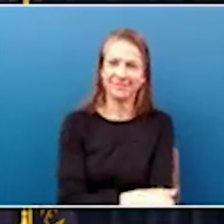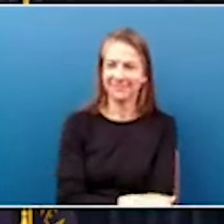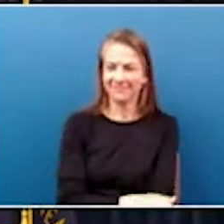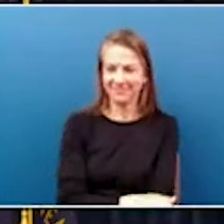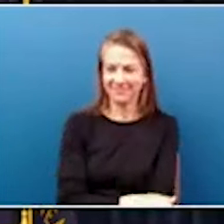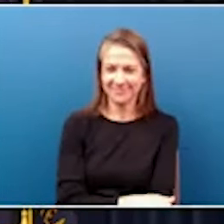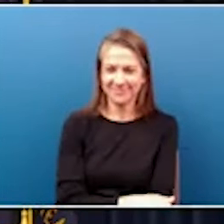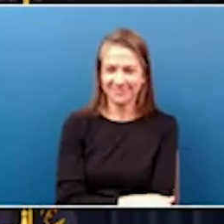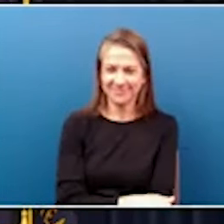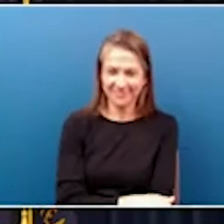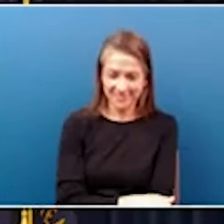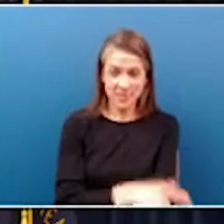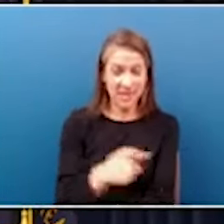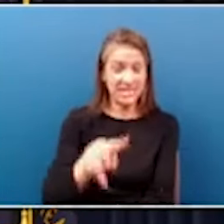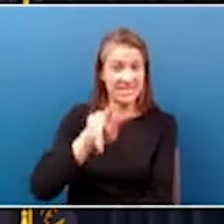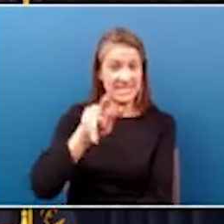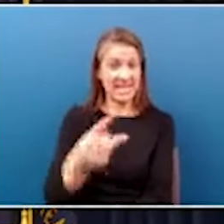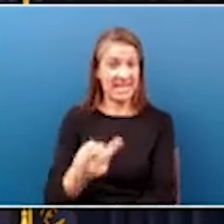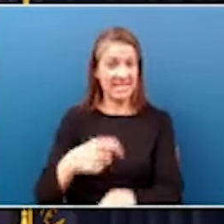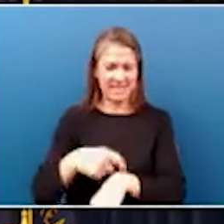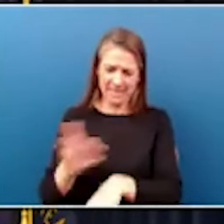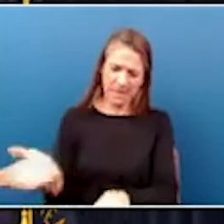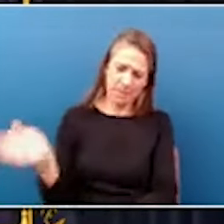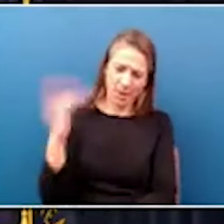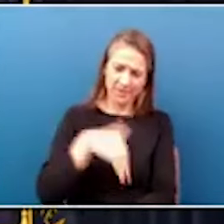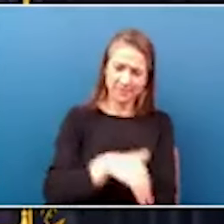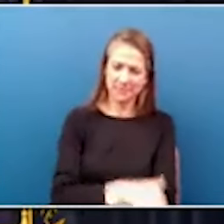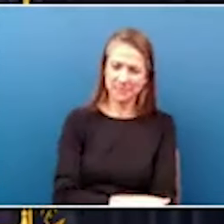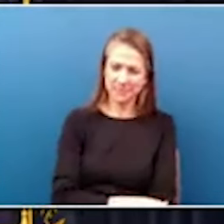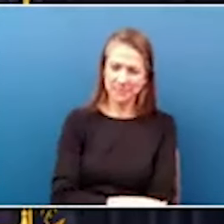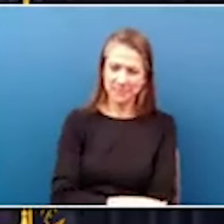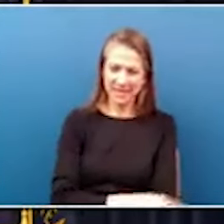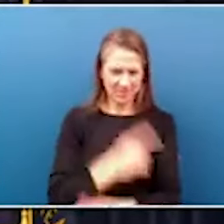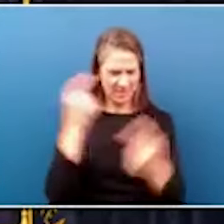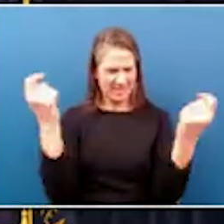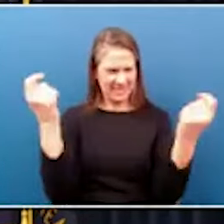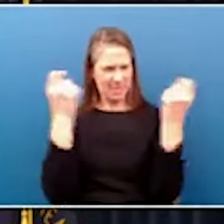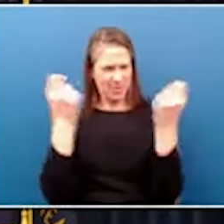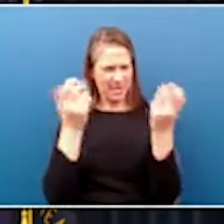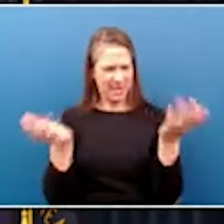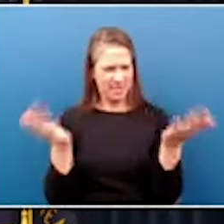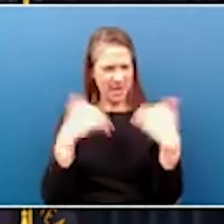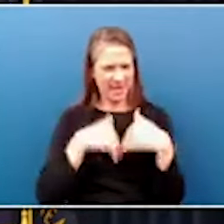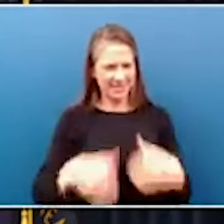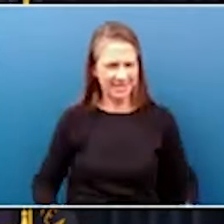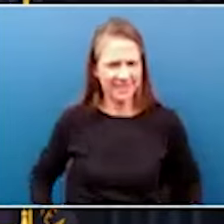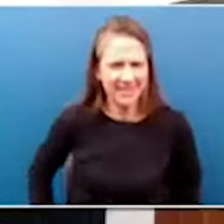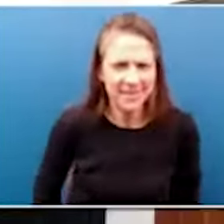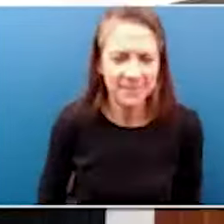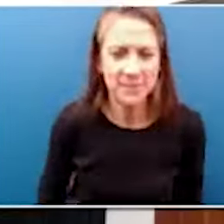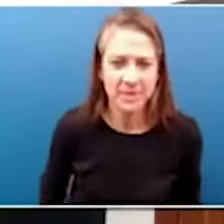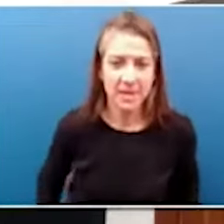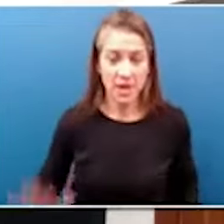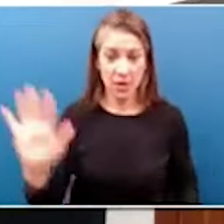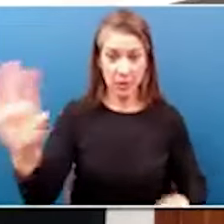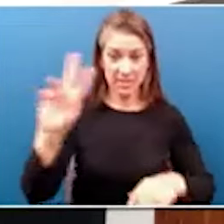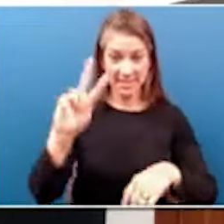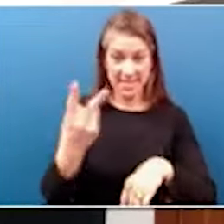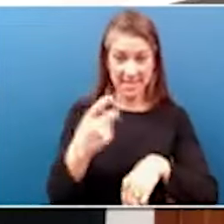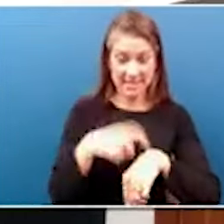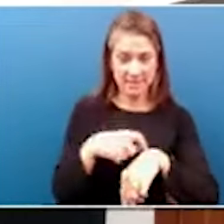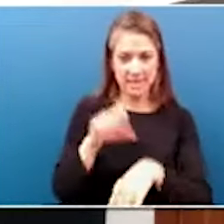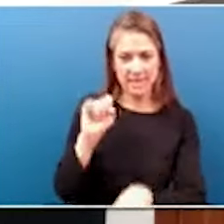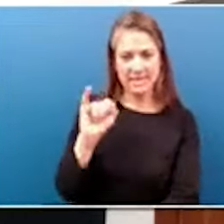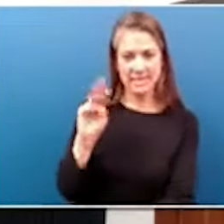just their second season, you can come on up. Yeah, let's celebrate you. In just their second season, Simmons College of